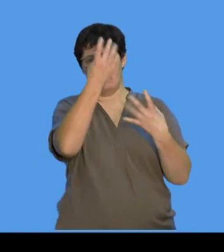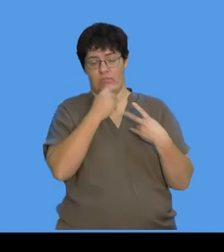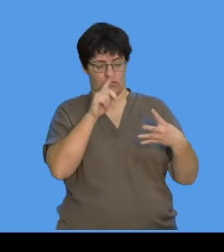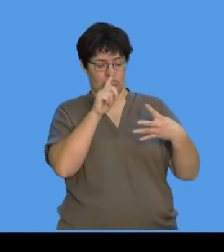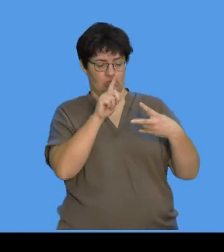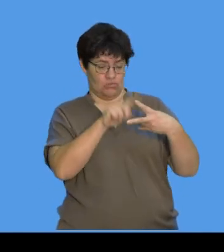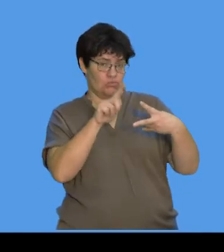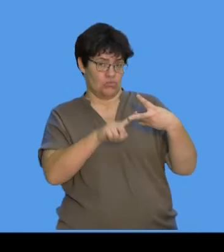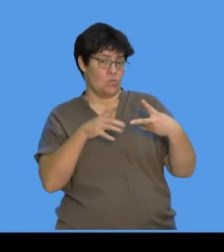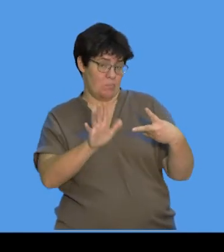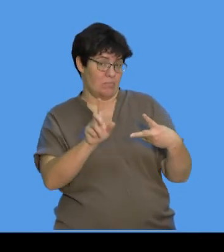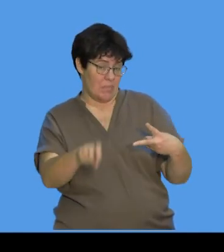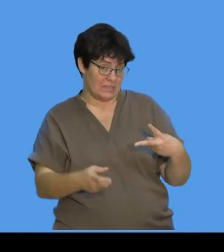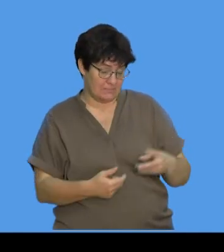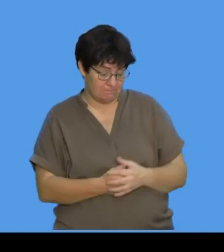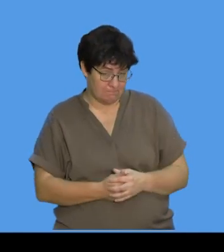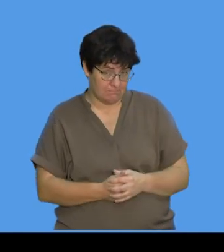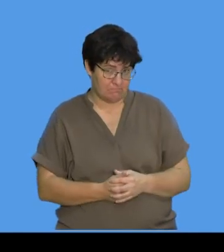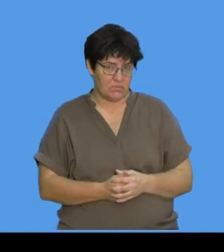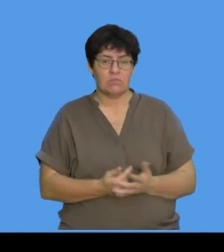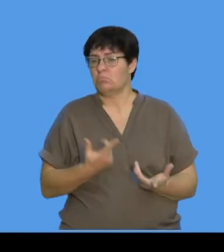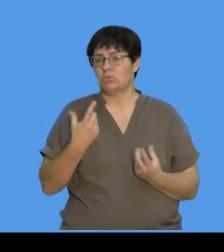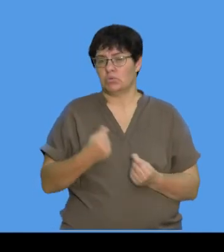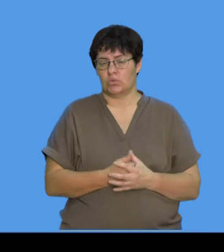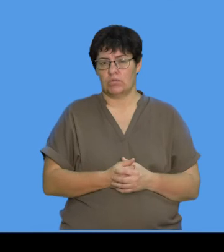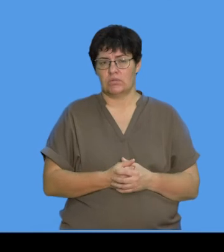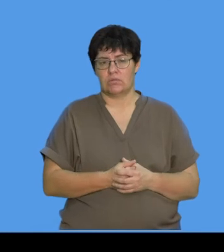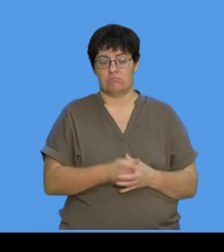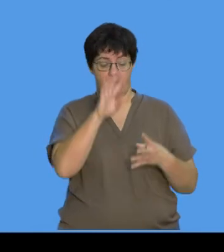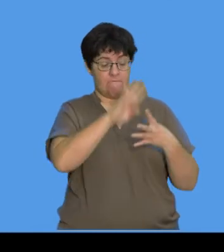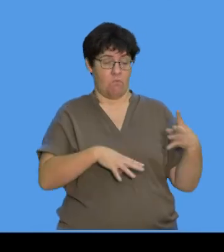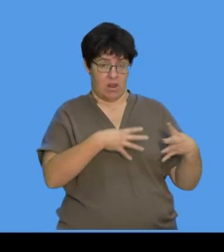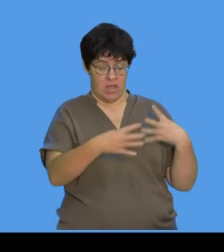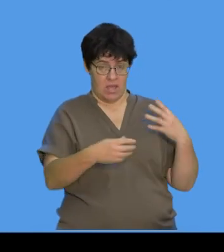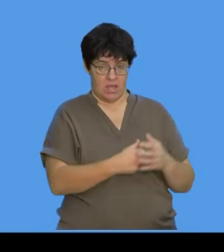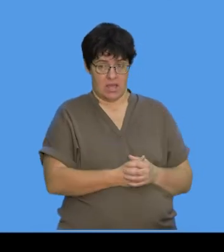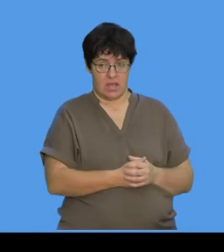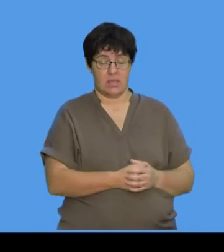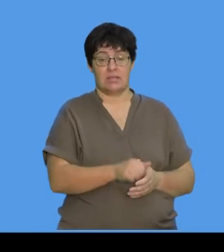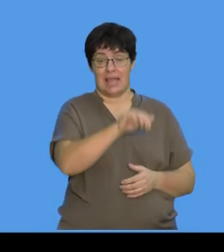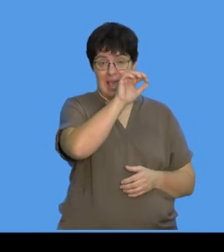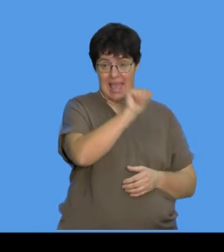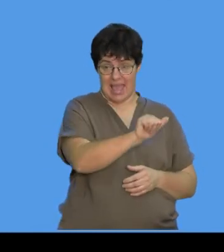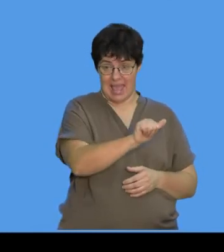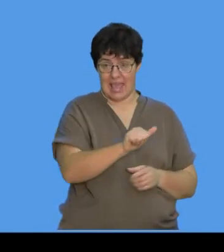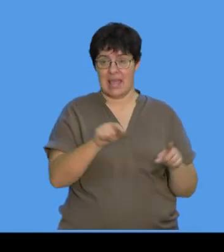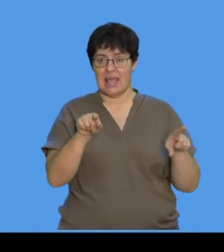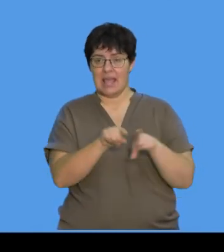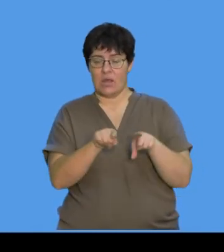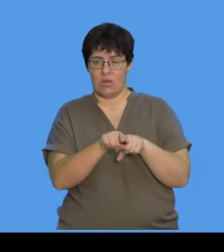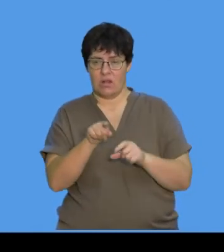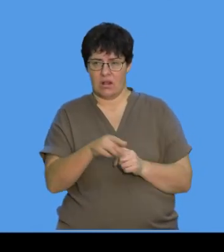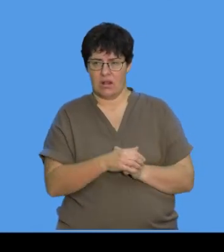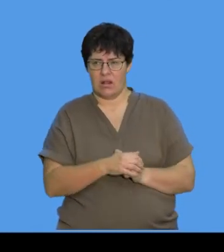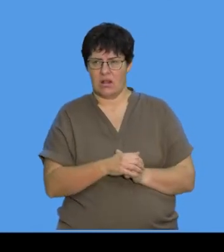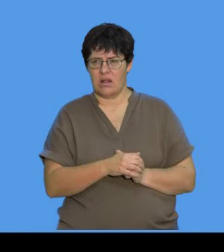let's have a look. So, if I was to do the formula, I put the A equals. Now, I'm going to quickly